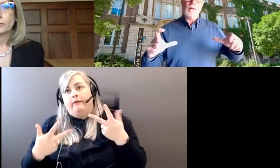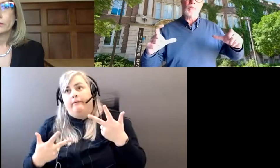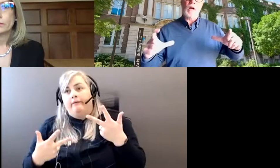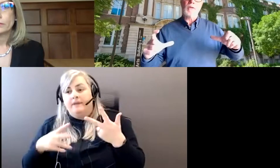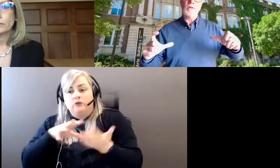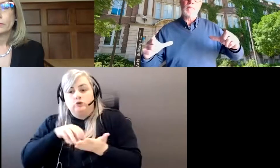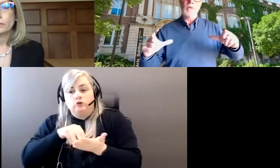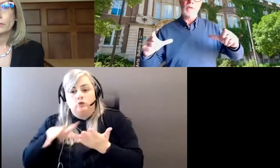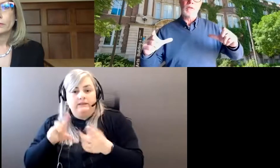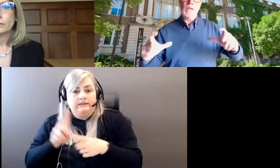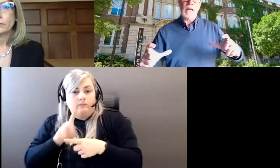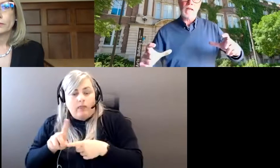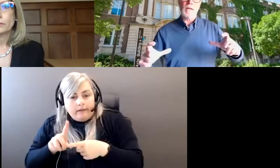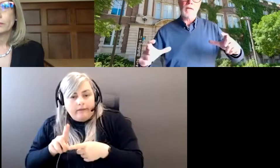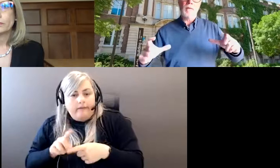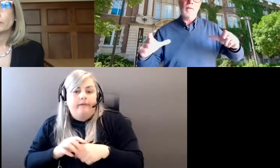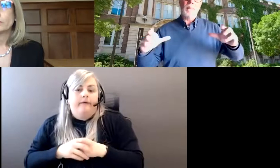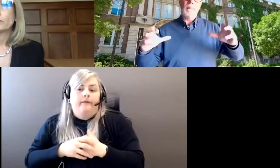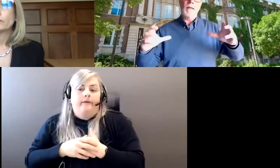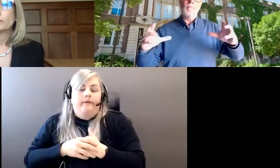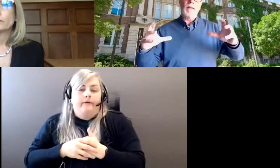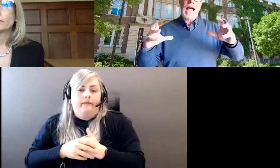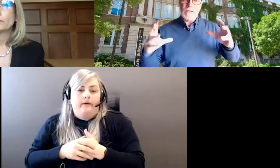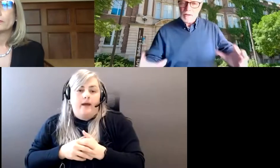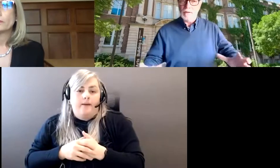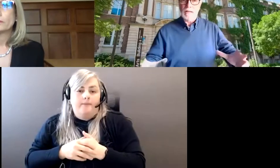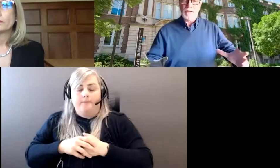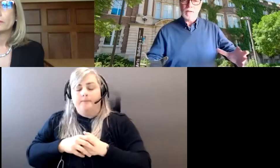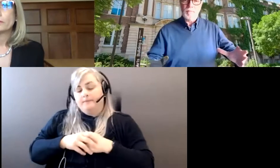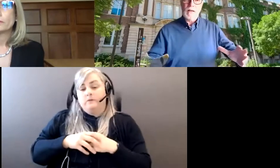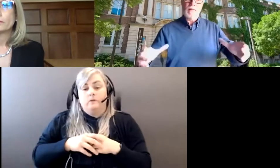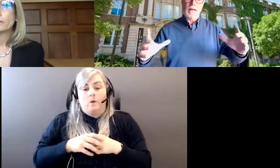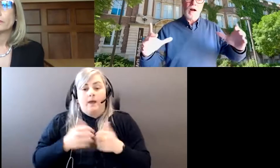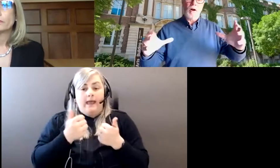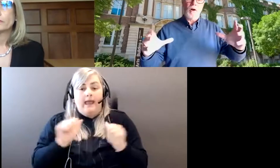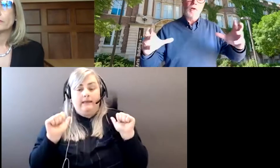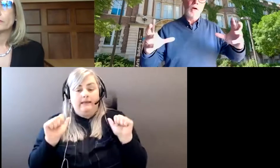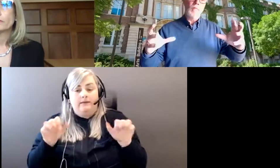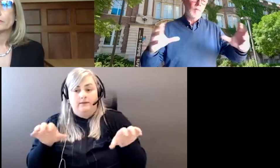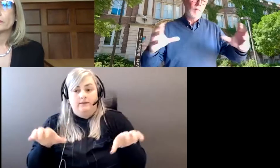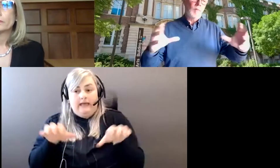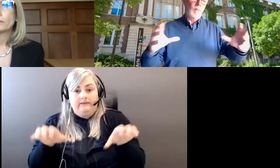So again, trying to, to take activities that are